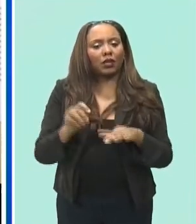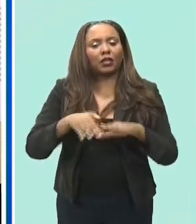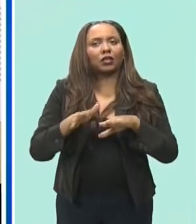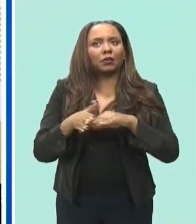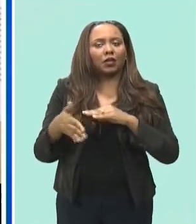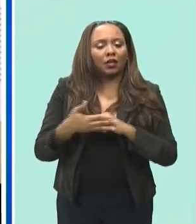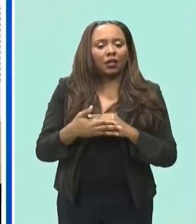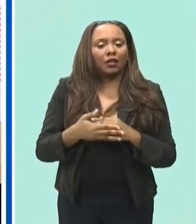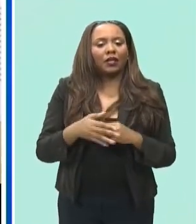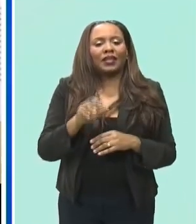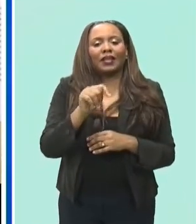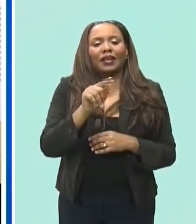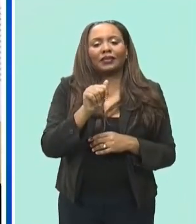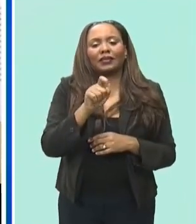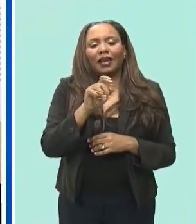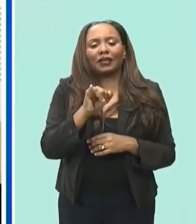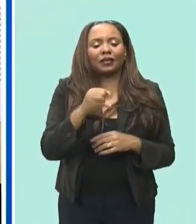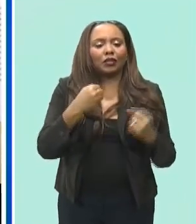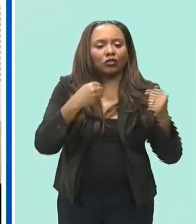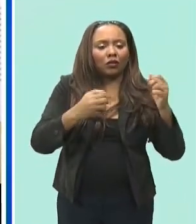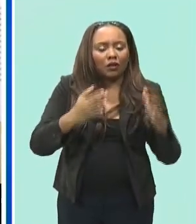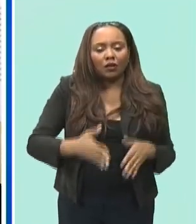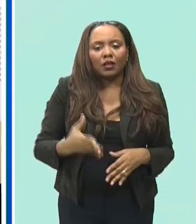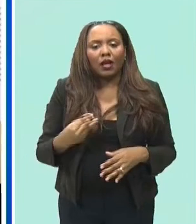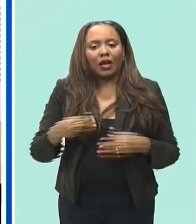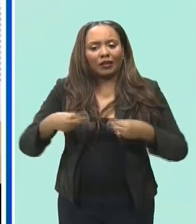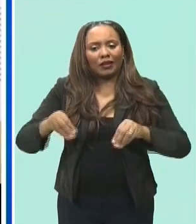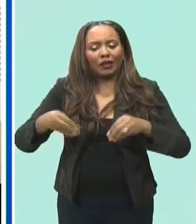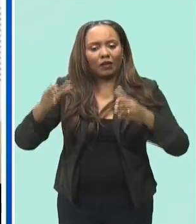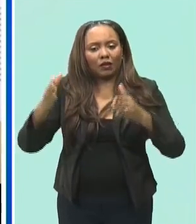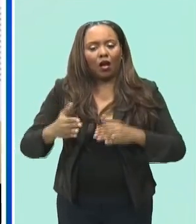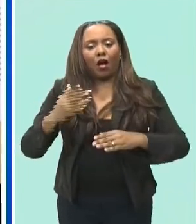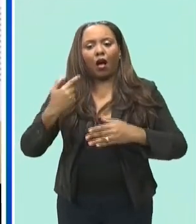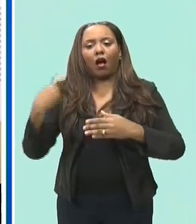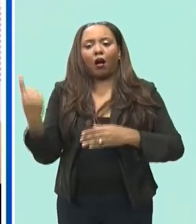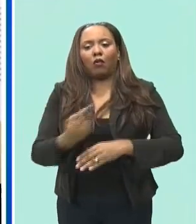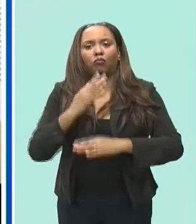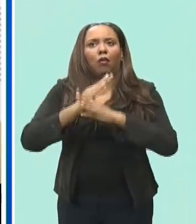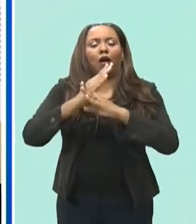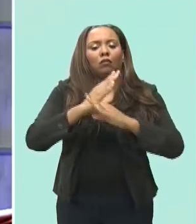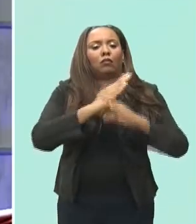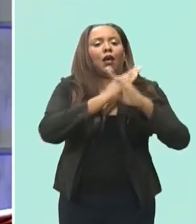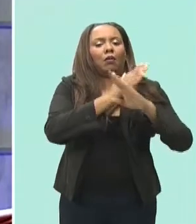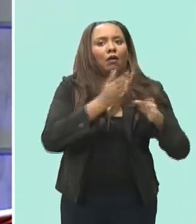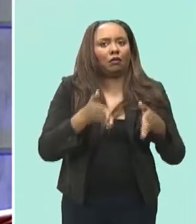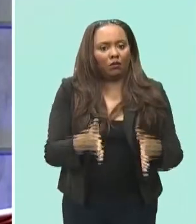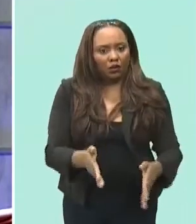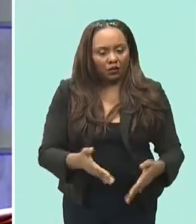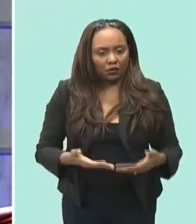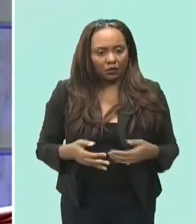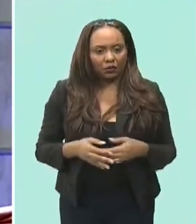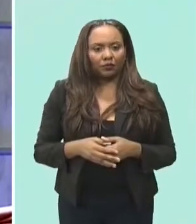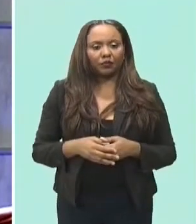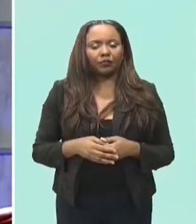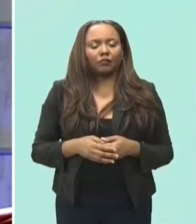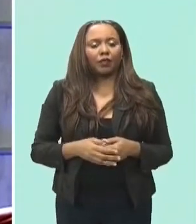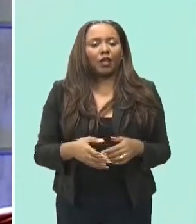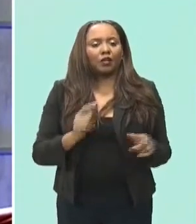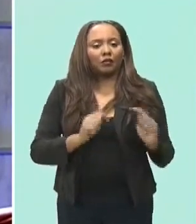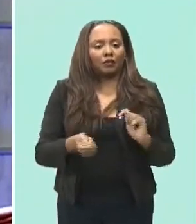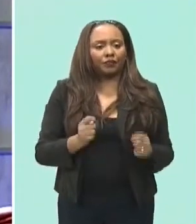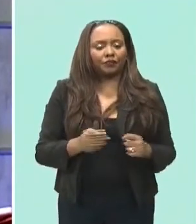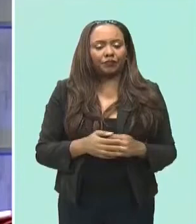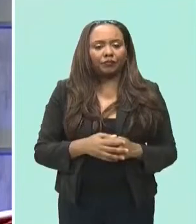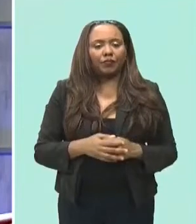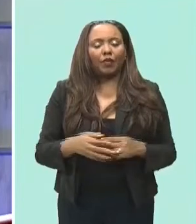operators who constantly block the roads bus drivers are not excluded in trinidad prime